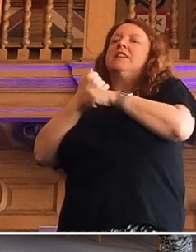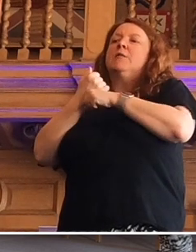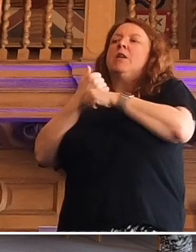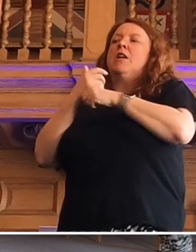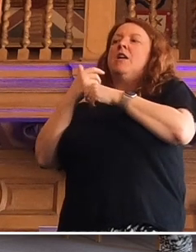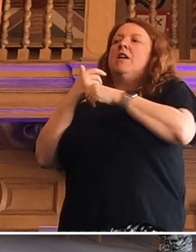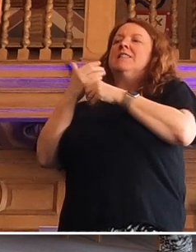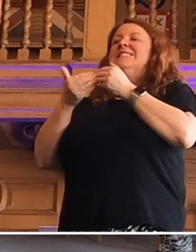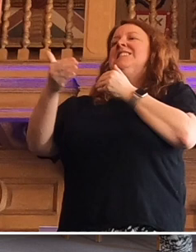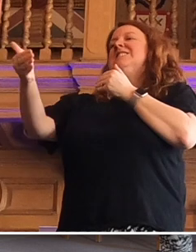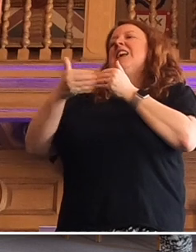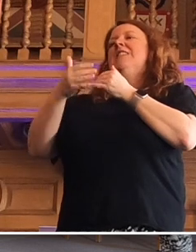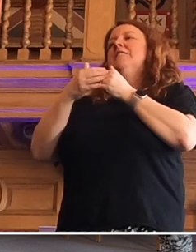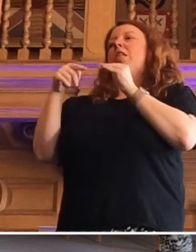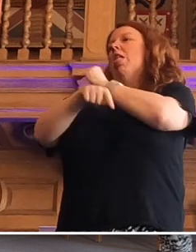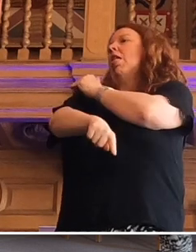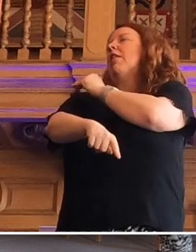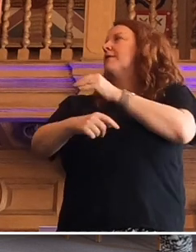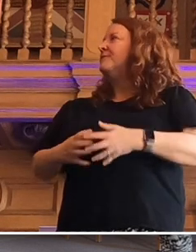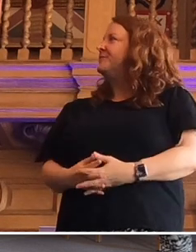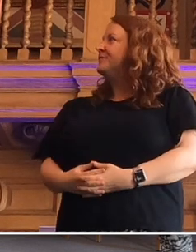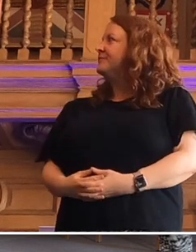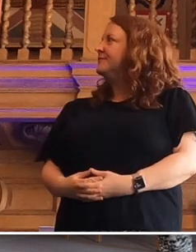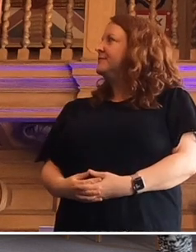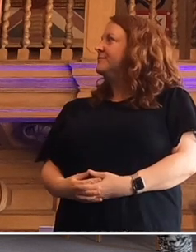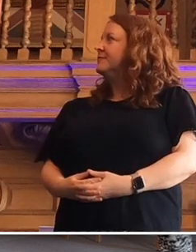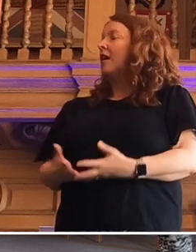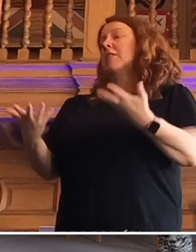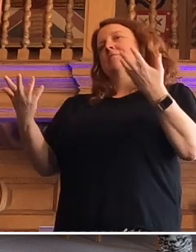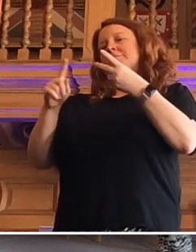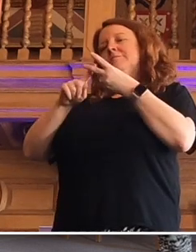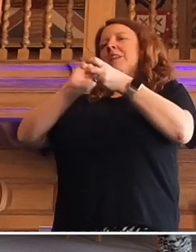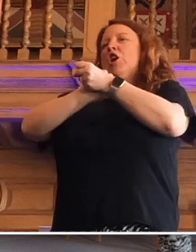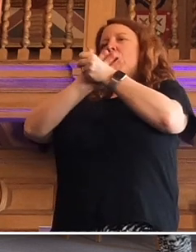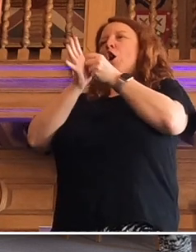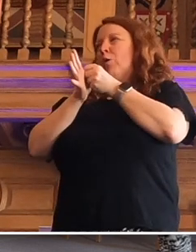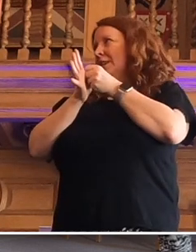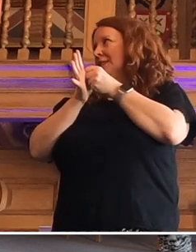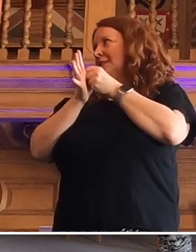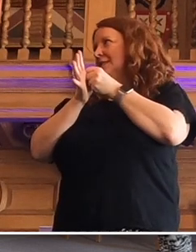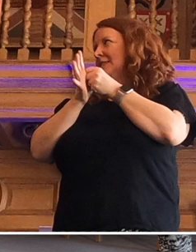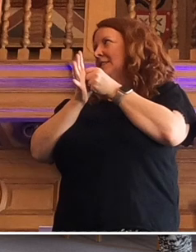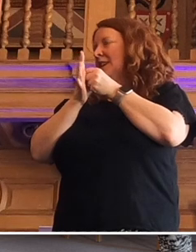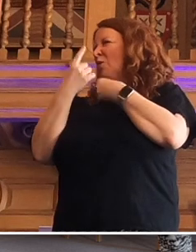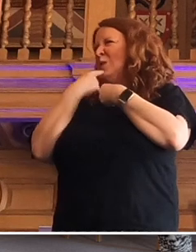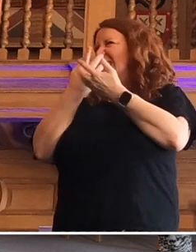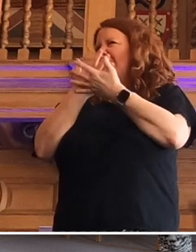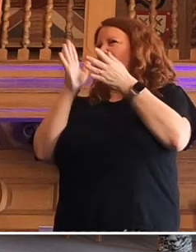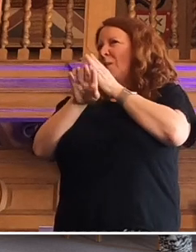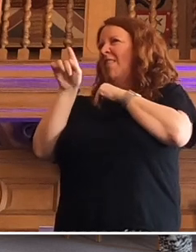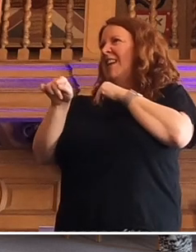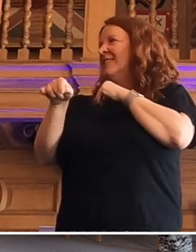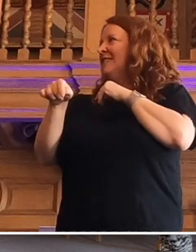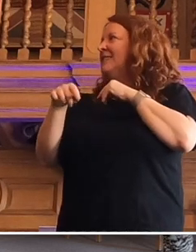charge for those five years is no longer in charge. The COVID pandemic, and I won't say much about that this